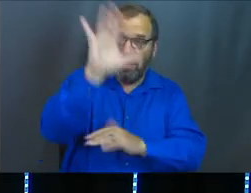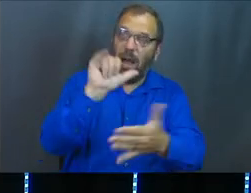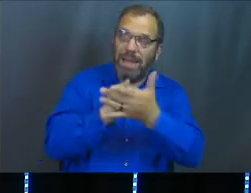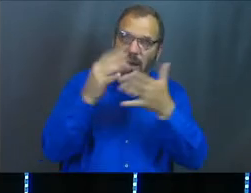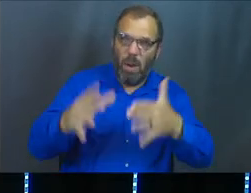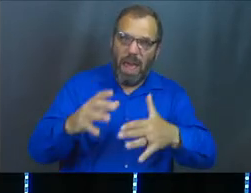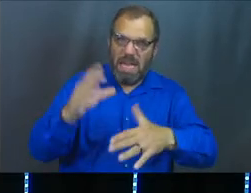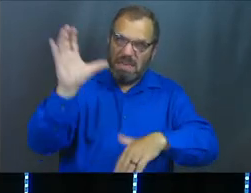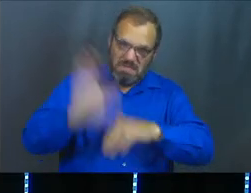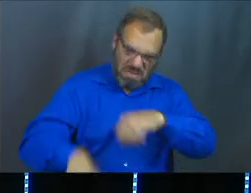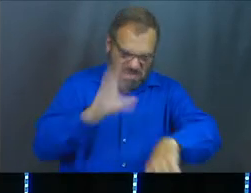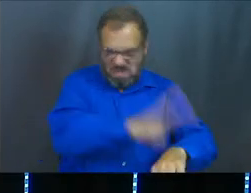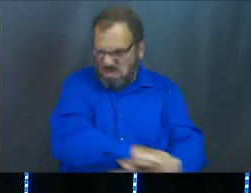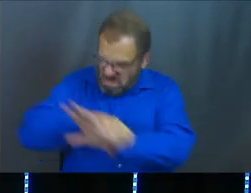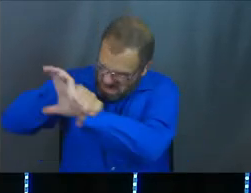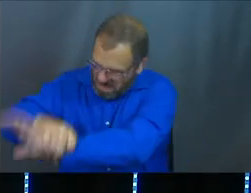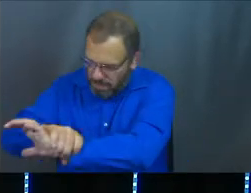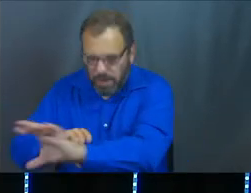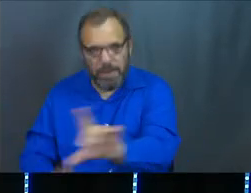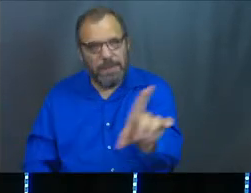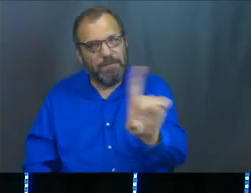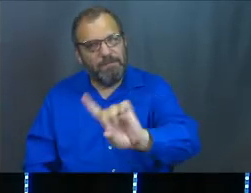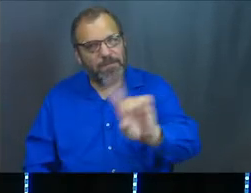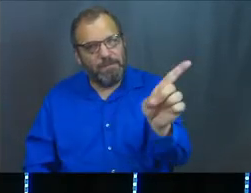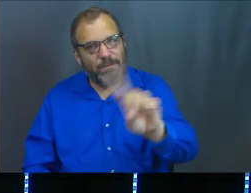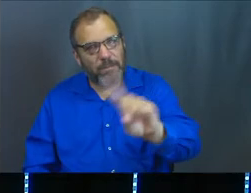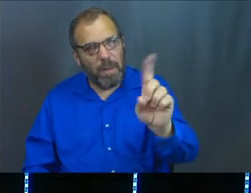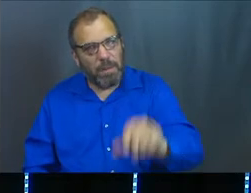No. No.